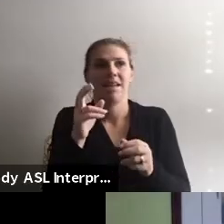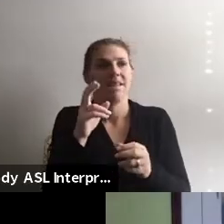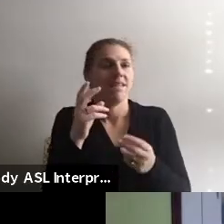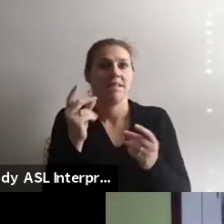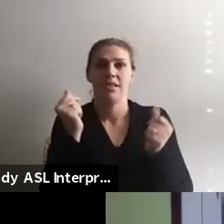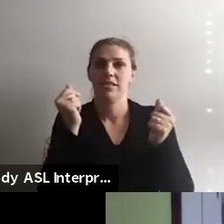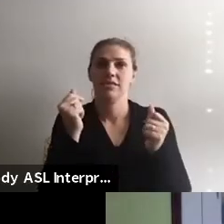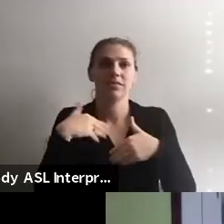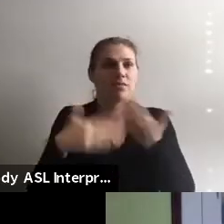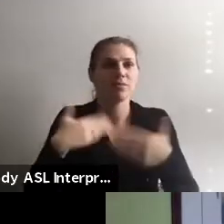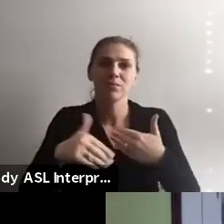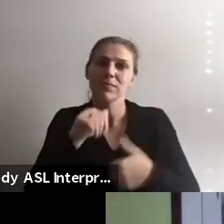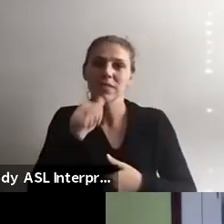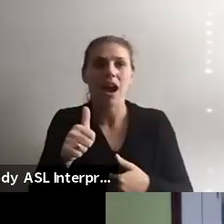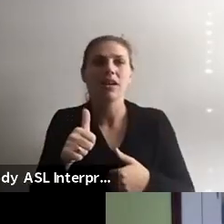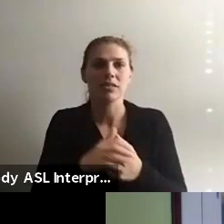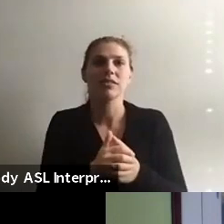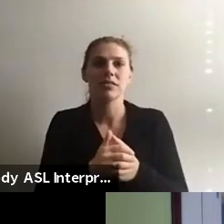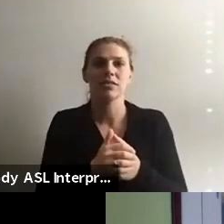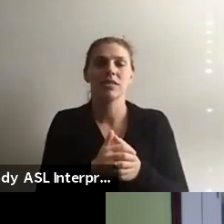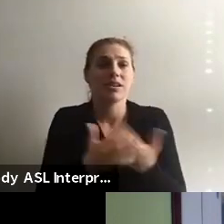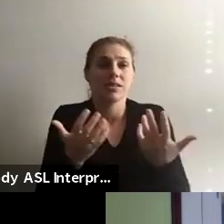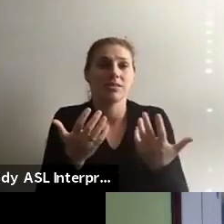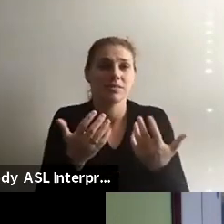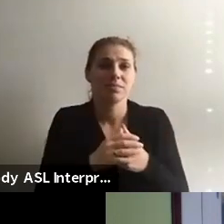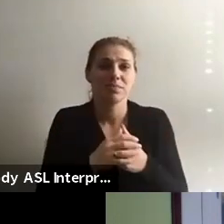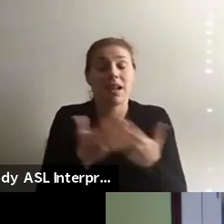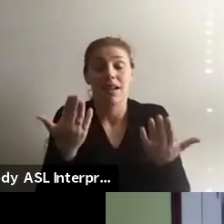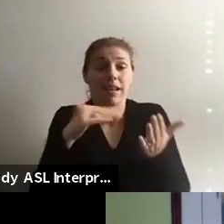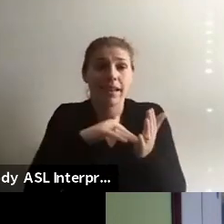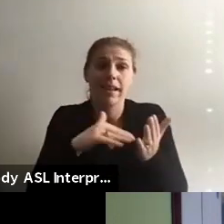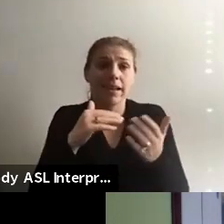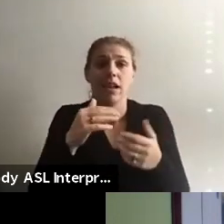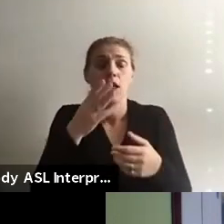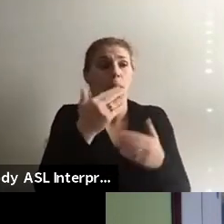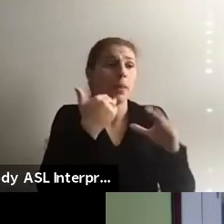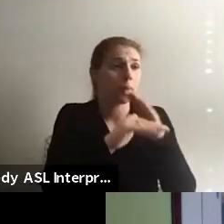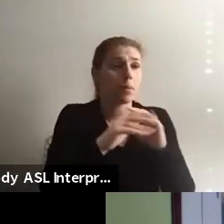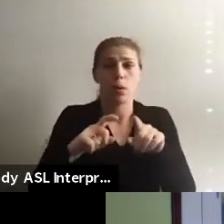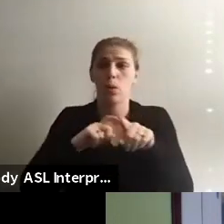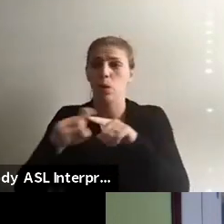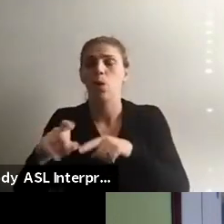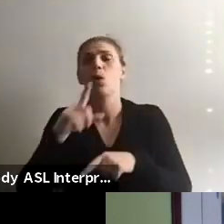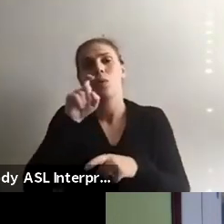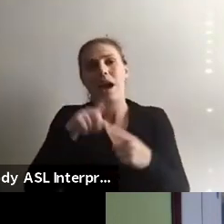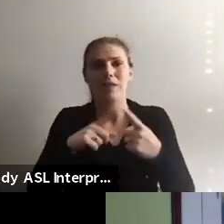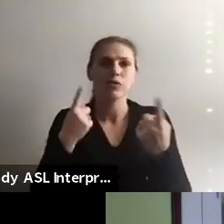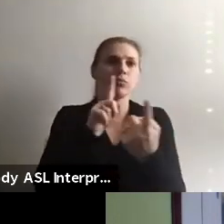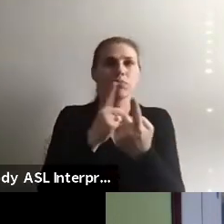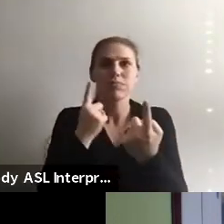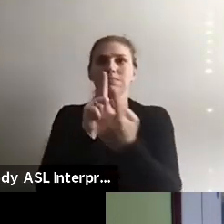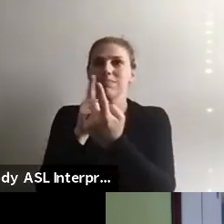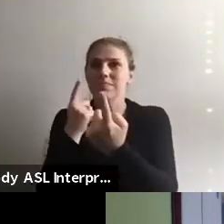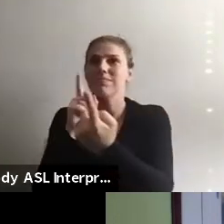to do it, because, um, you know, uh, again, either through email or phone calls, you really have to get out and get,